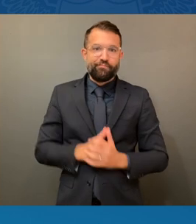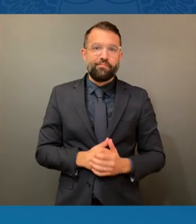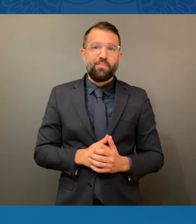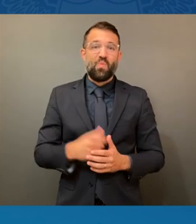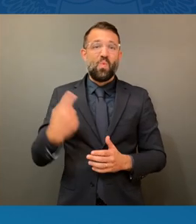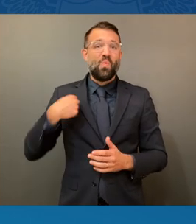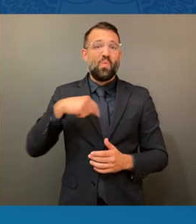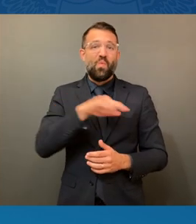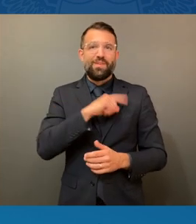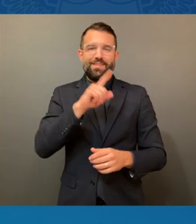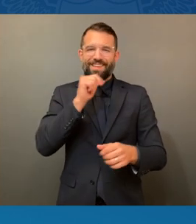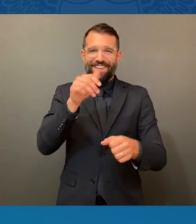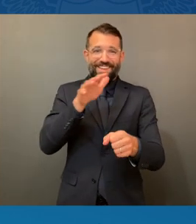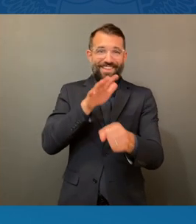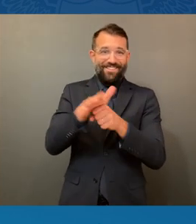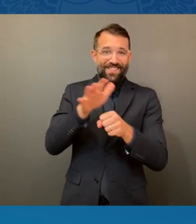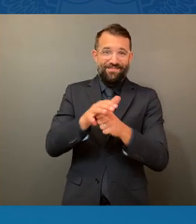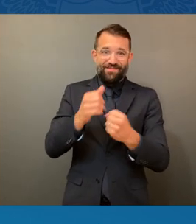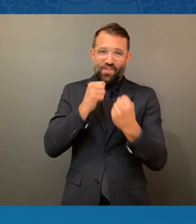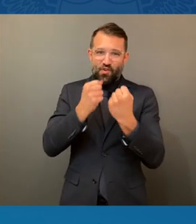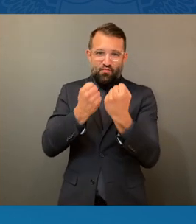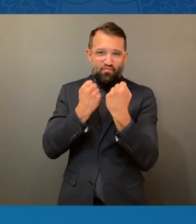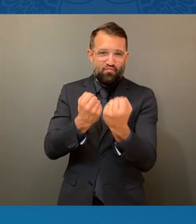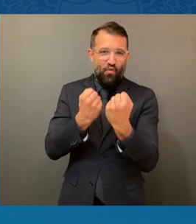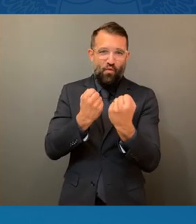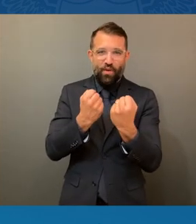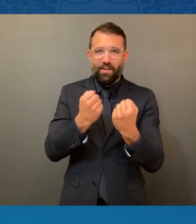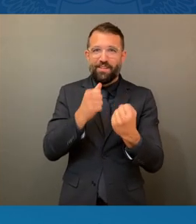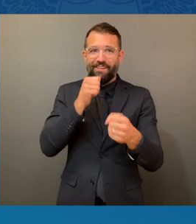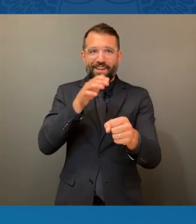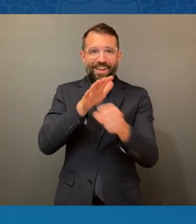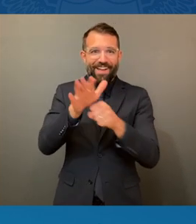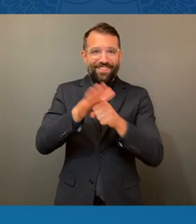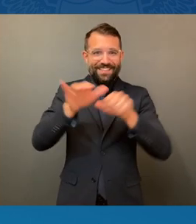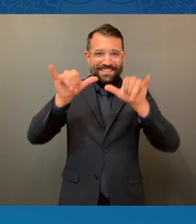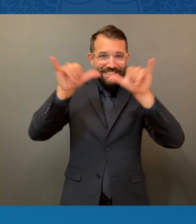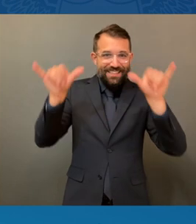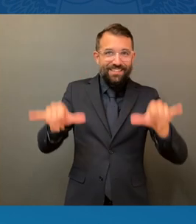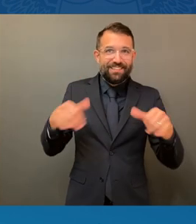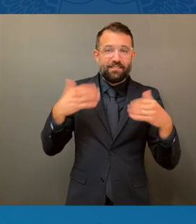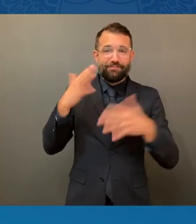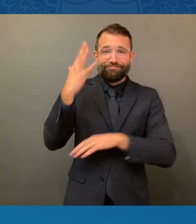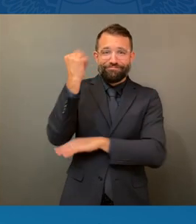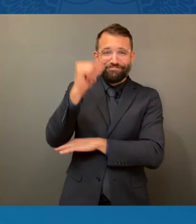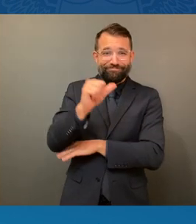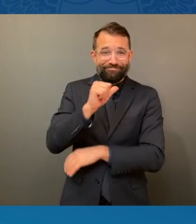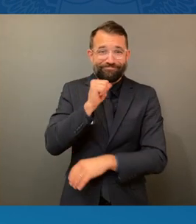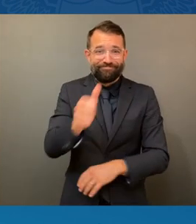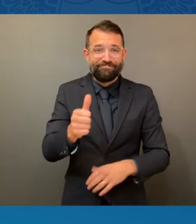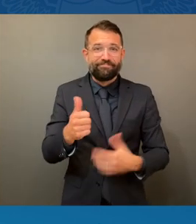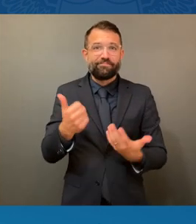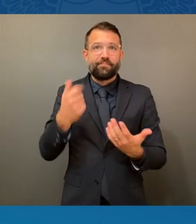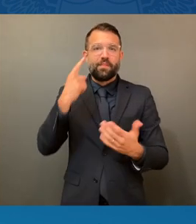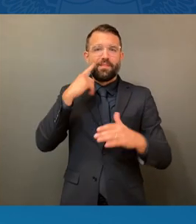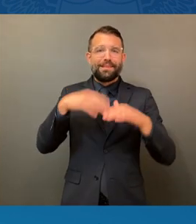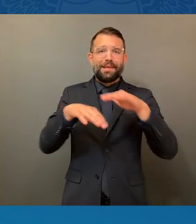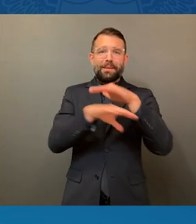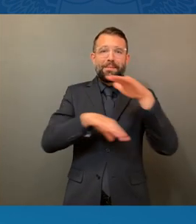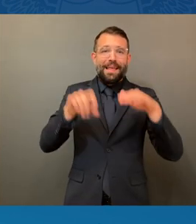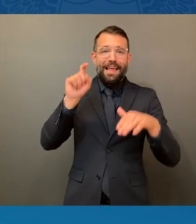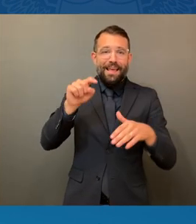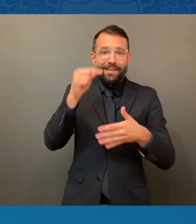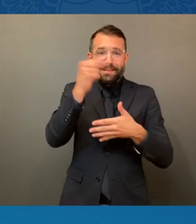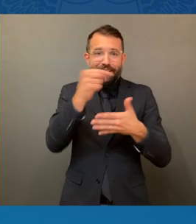enough and resilient enough system to supply our basic needs. On innovation,